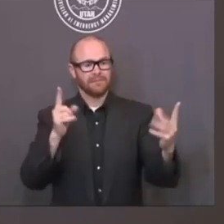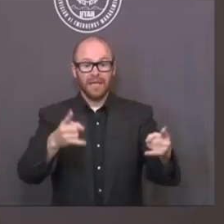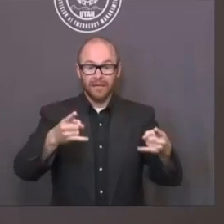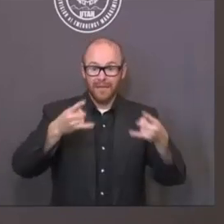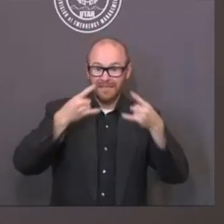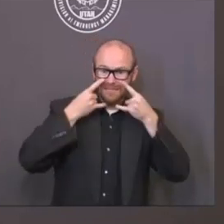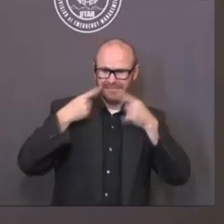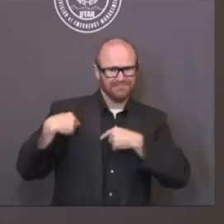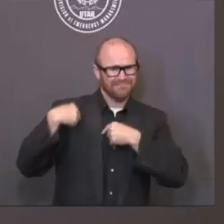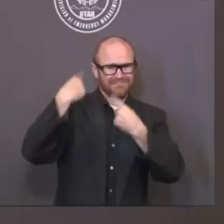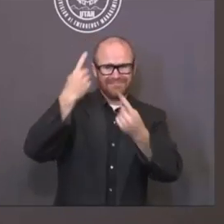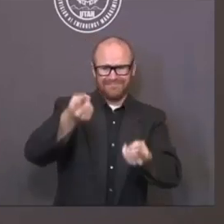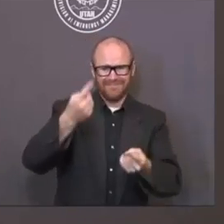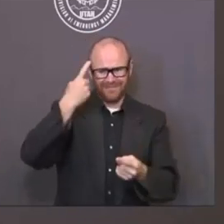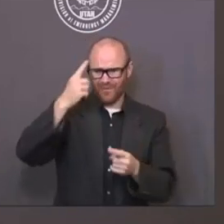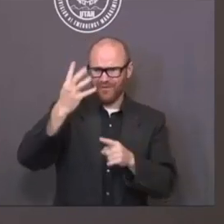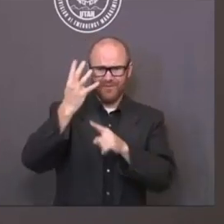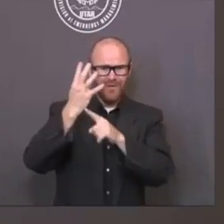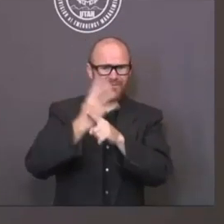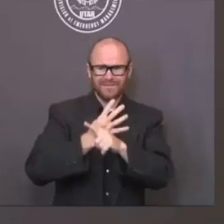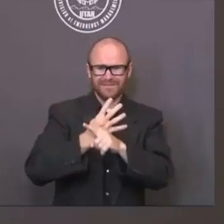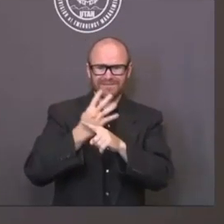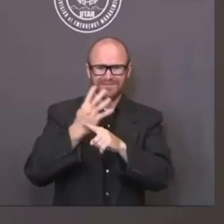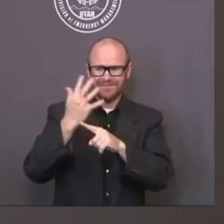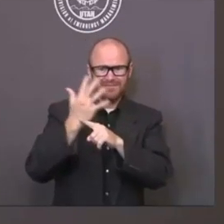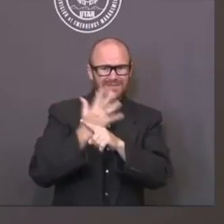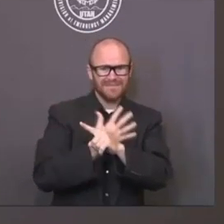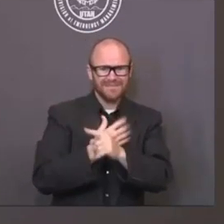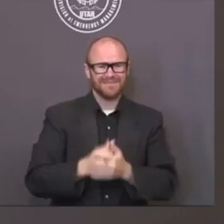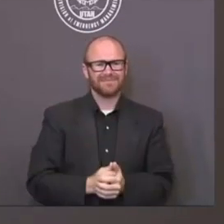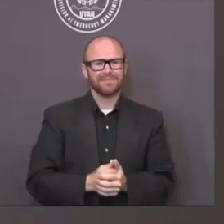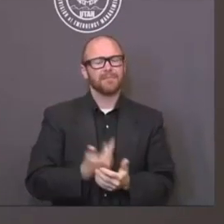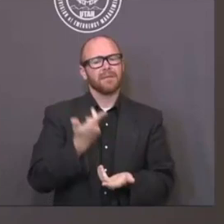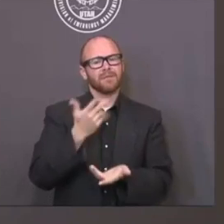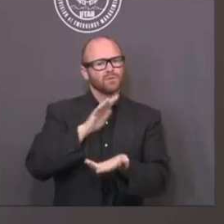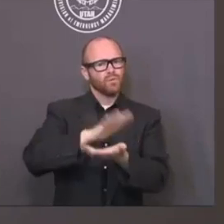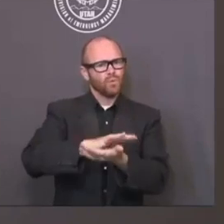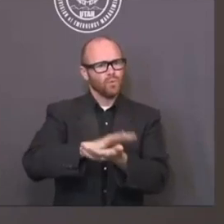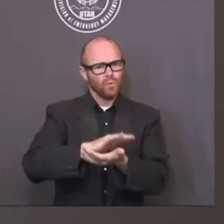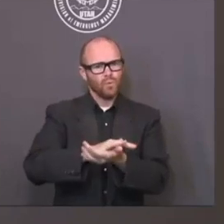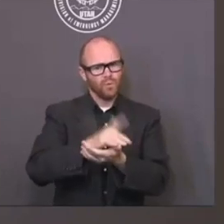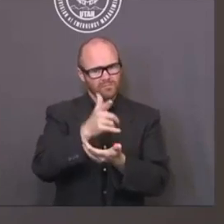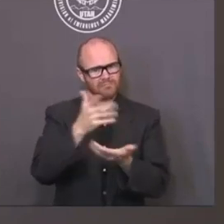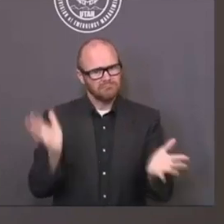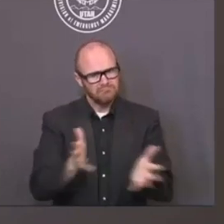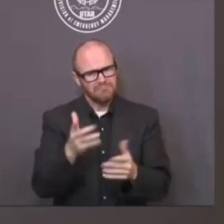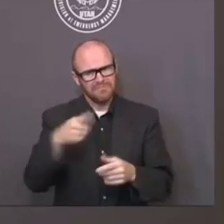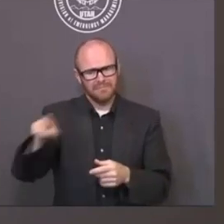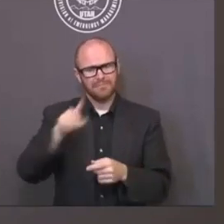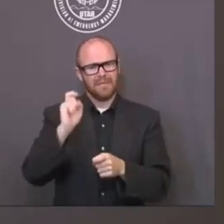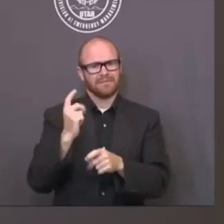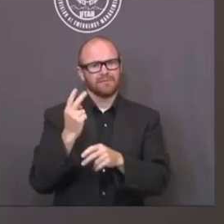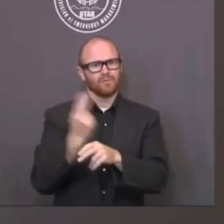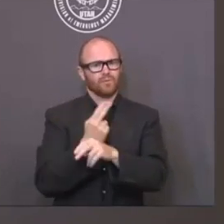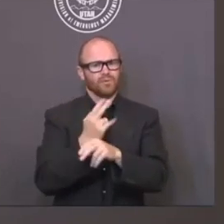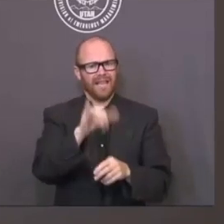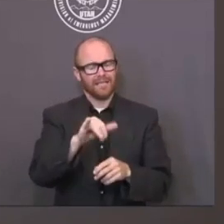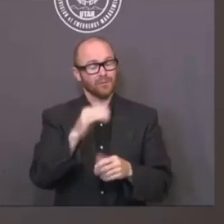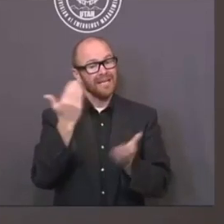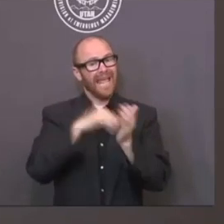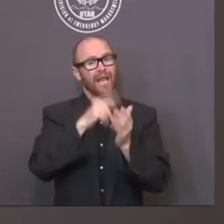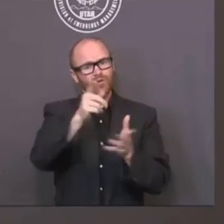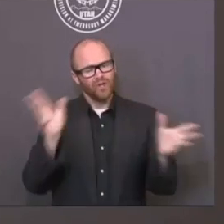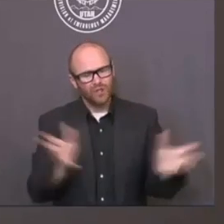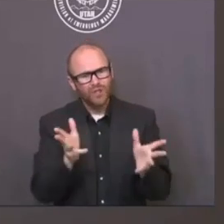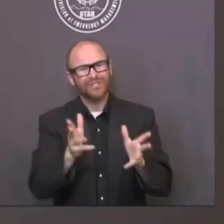for some time now. School is not in session. You've encouraged people to wear masks. It hasn't seemed